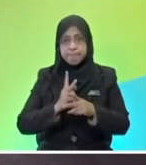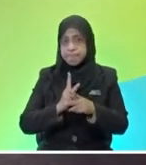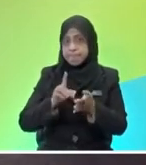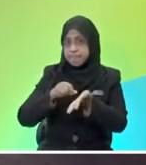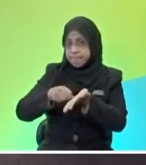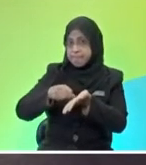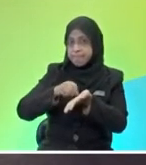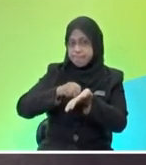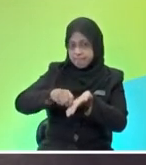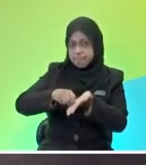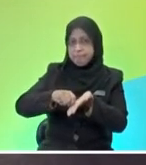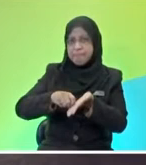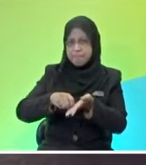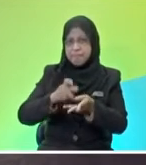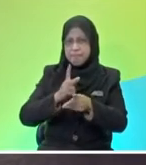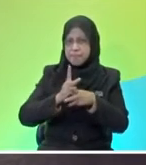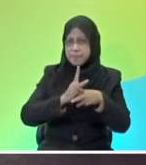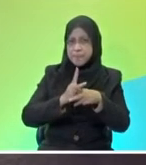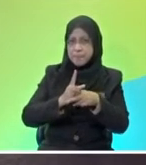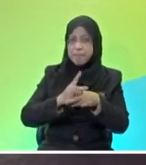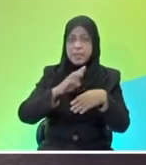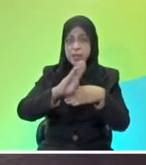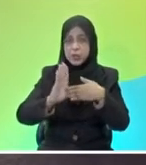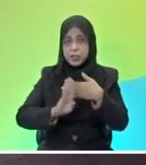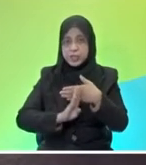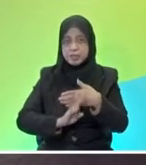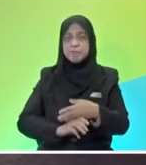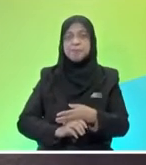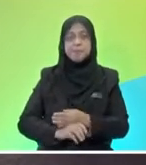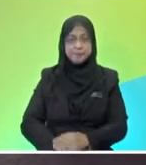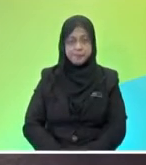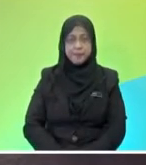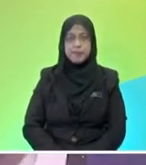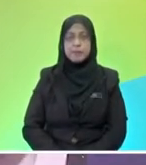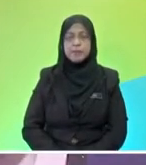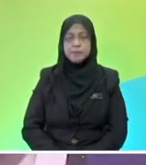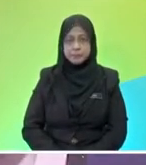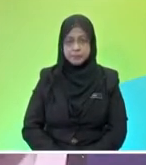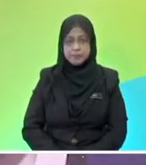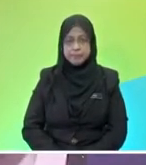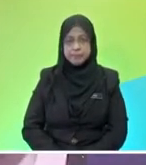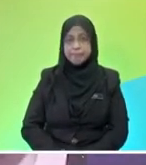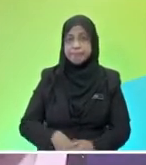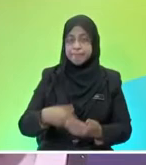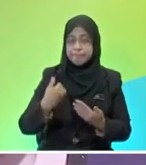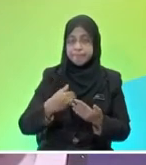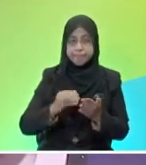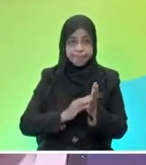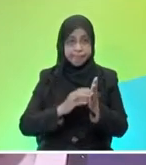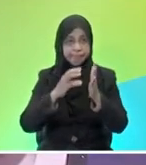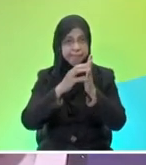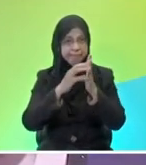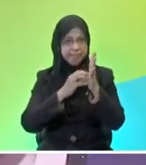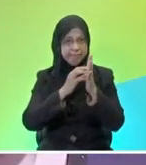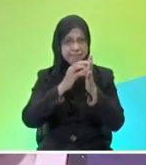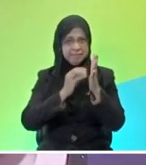with your parents or an older sibling around with you. Right, Mr. Q? Yep. And then, moving forward, we have the sandpaper. This